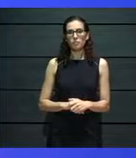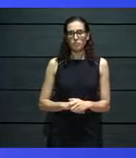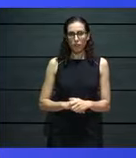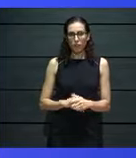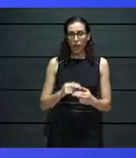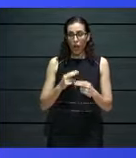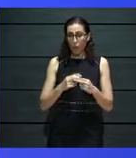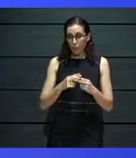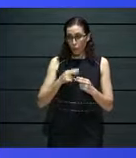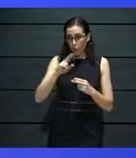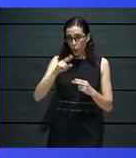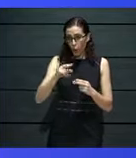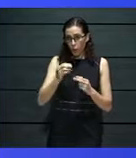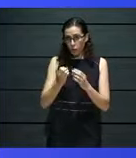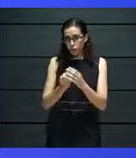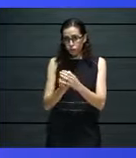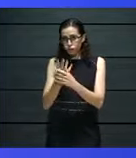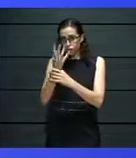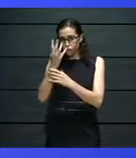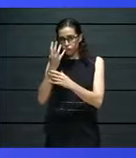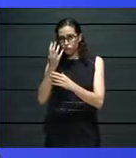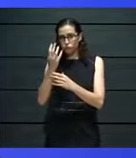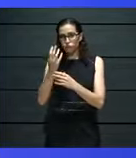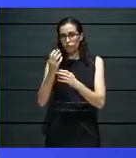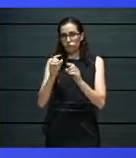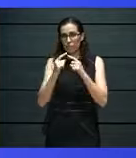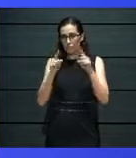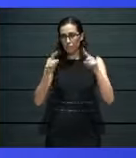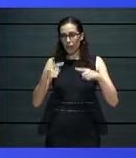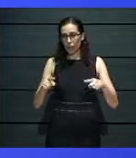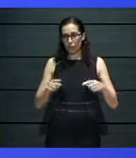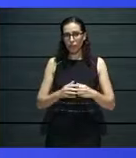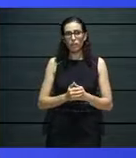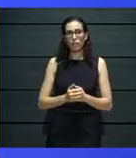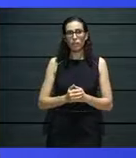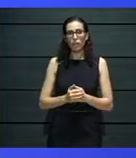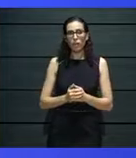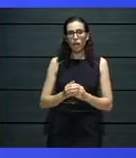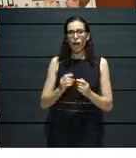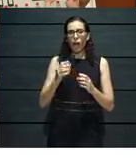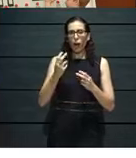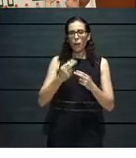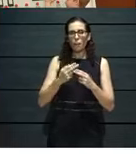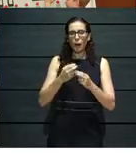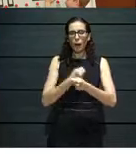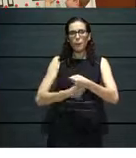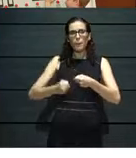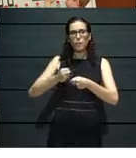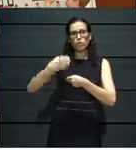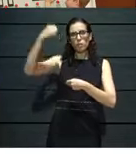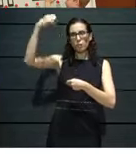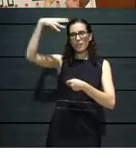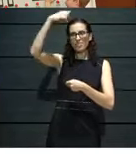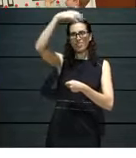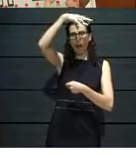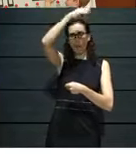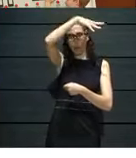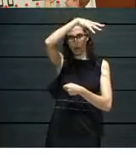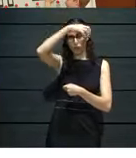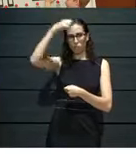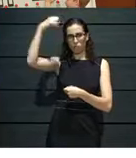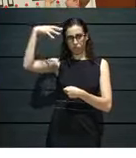such as the bulb step sequencer built by Late Interactive, which consisted of bulbs that